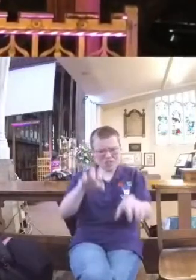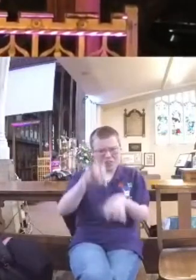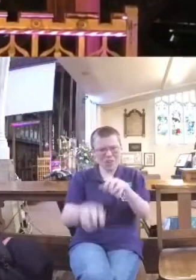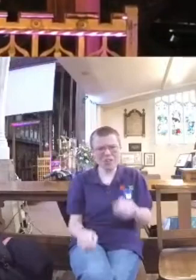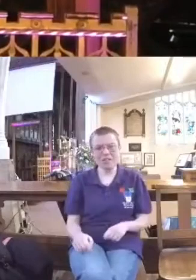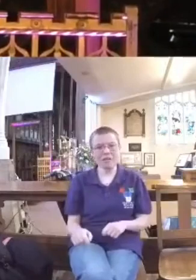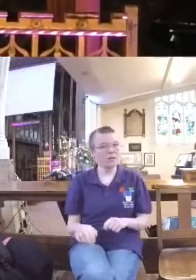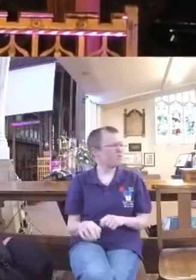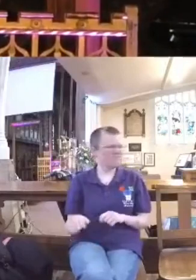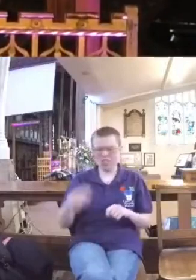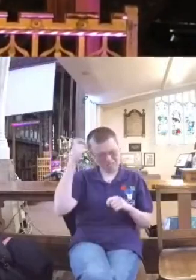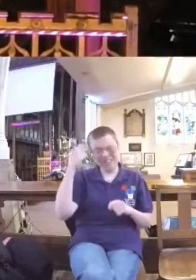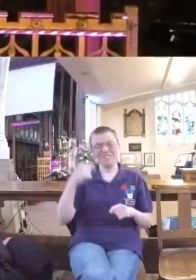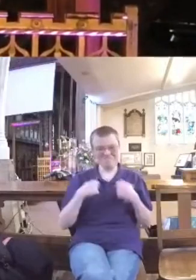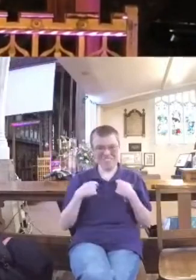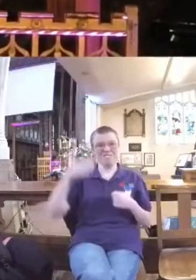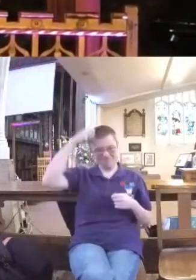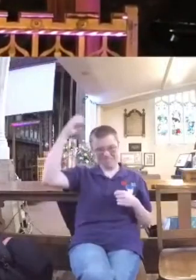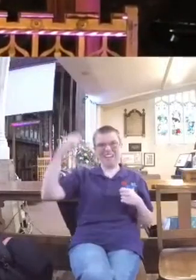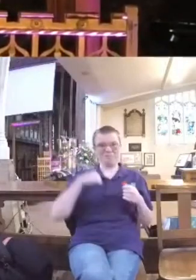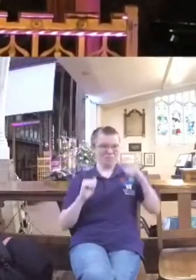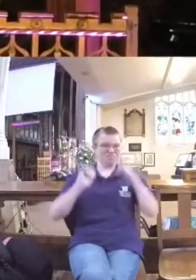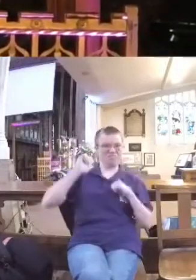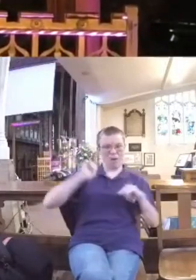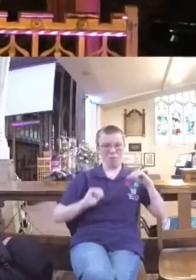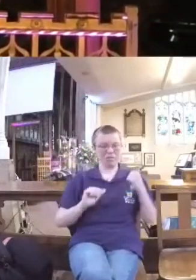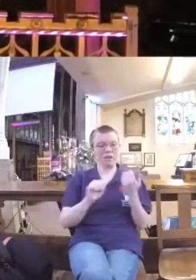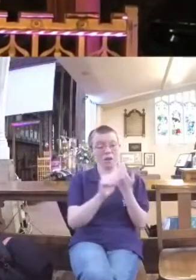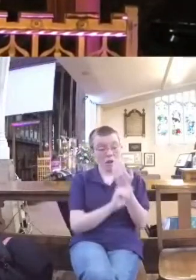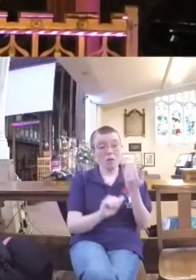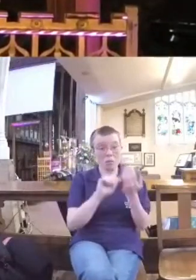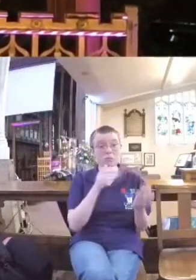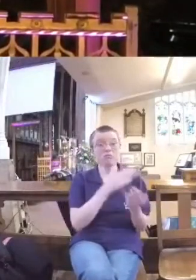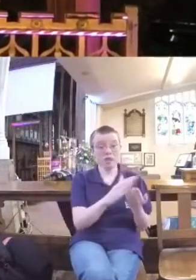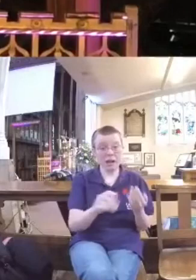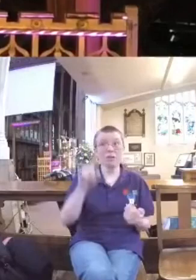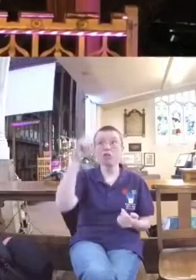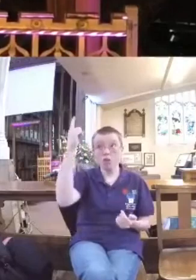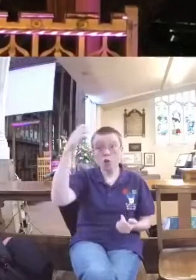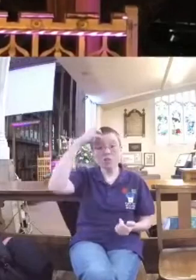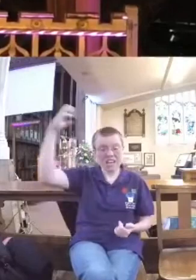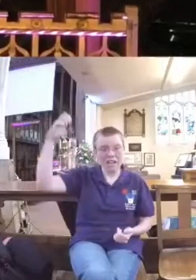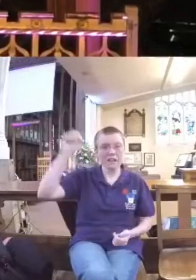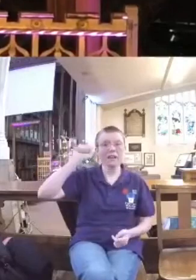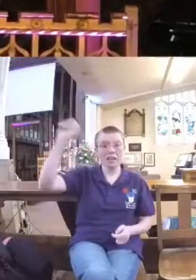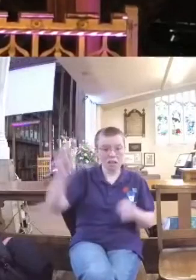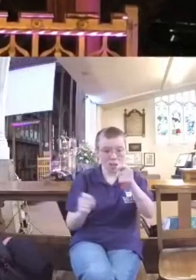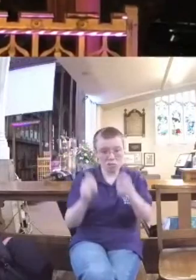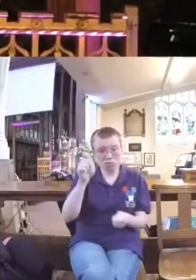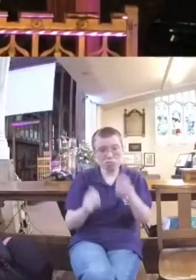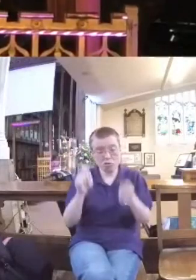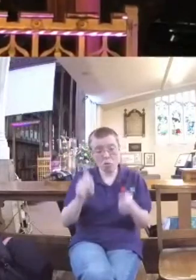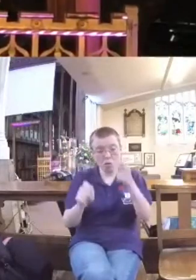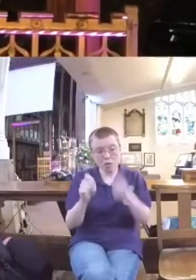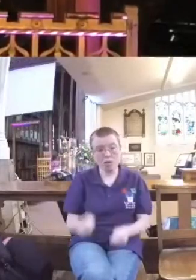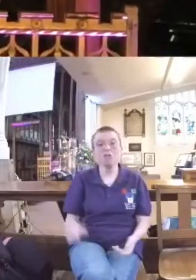The Bible is clear. God is king. His rule and his reign are